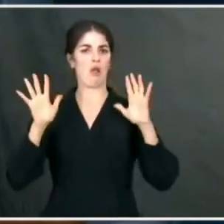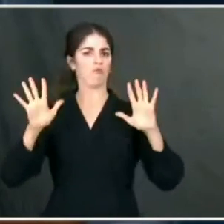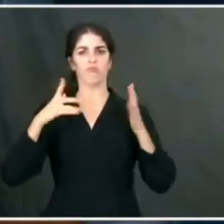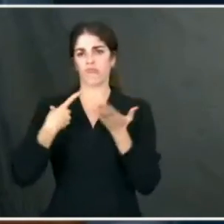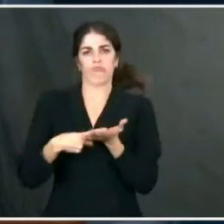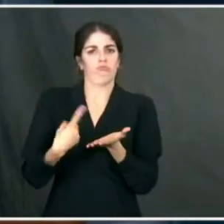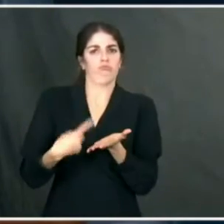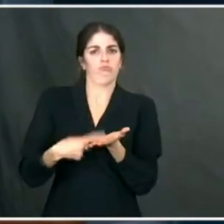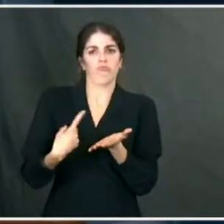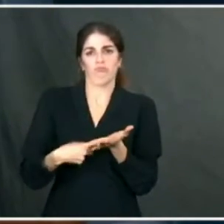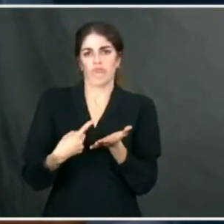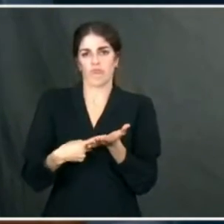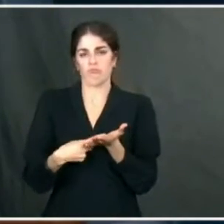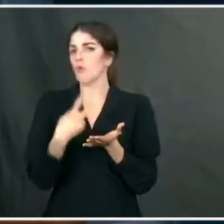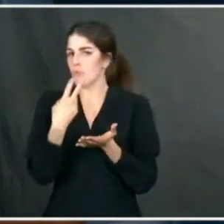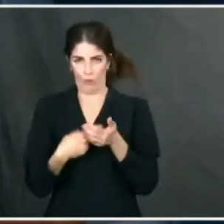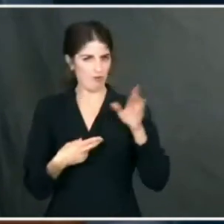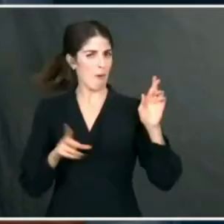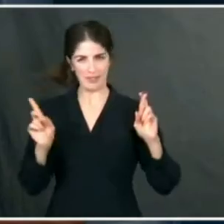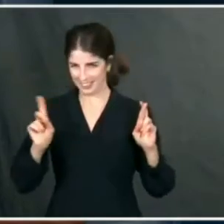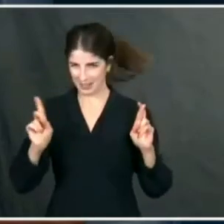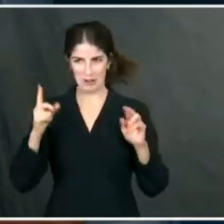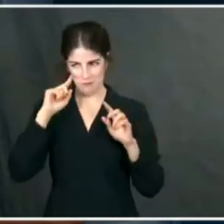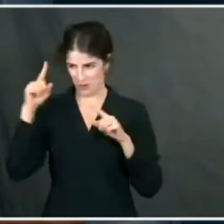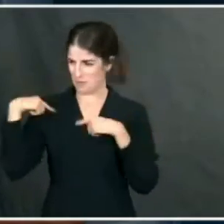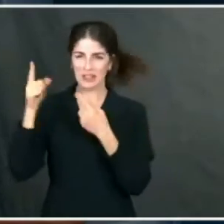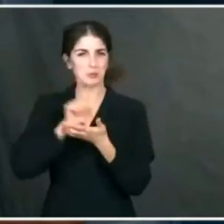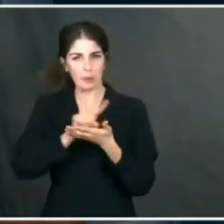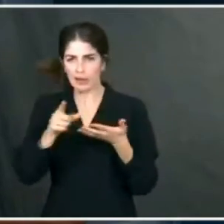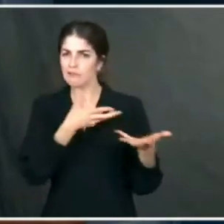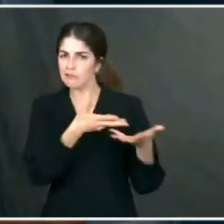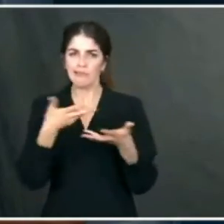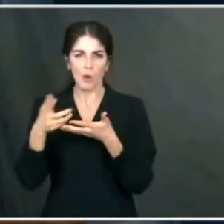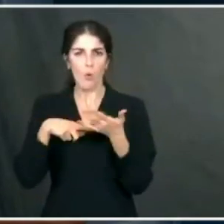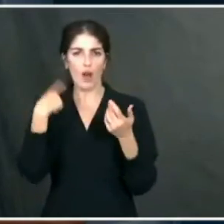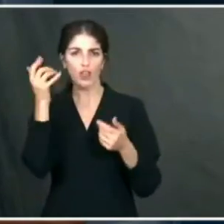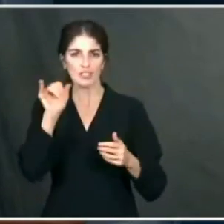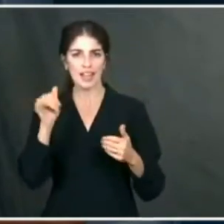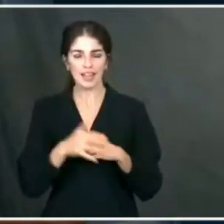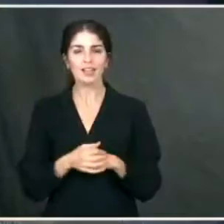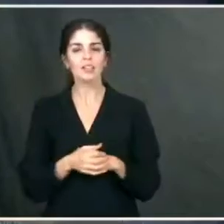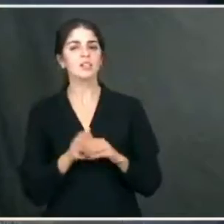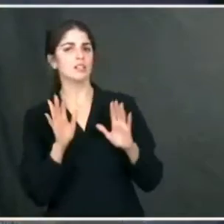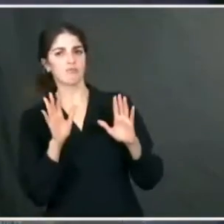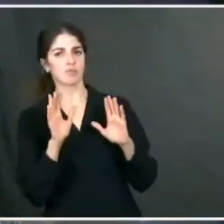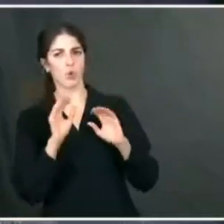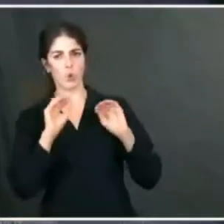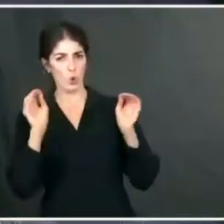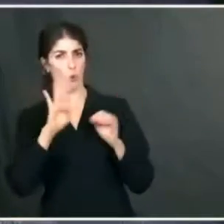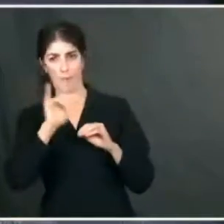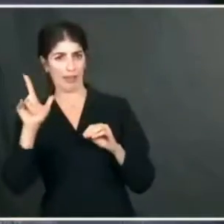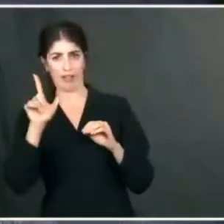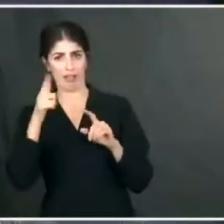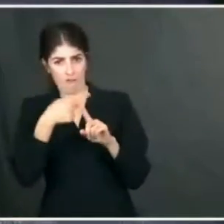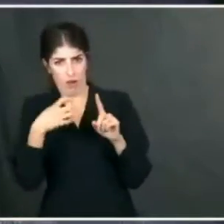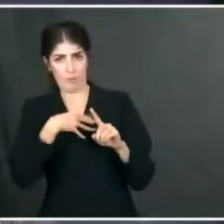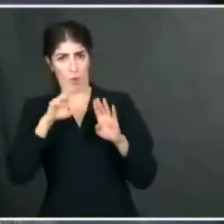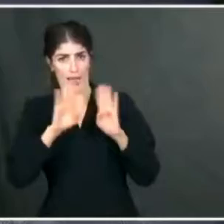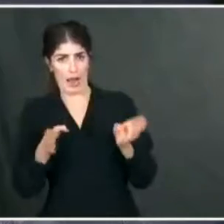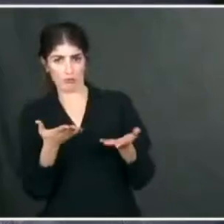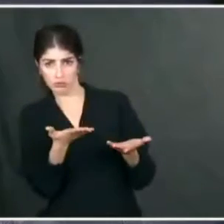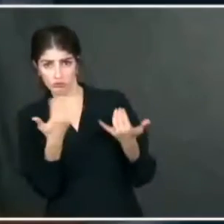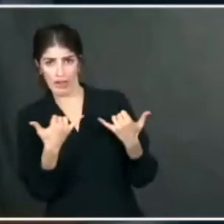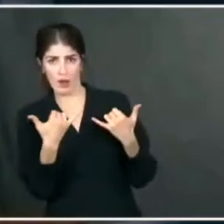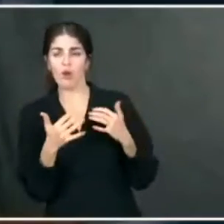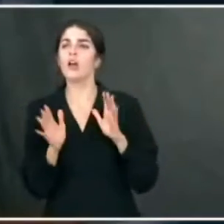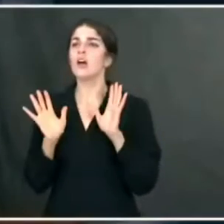discussions with members of both parties, as we have for the last week, about what that will look like. Okay, so no bill draft coming out of the White House is what I'm